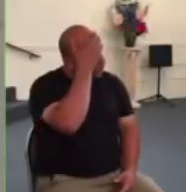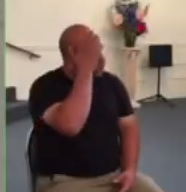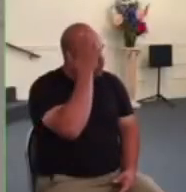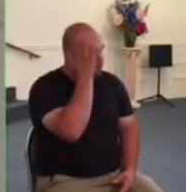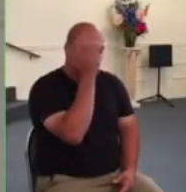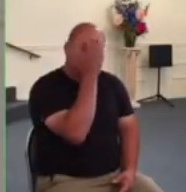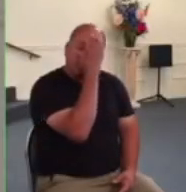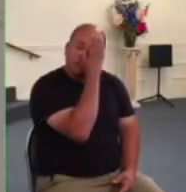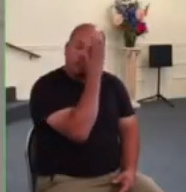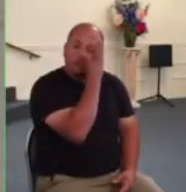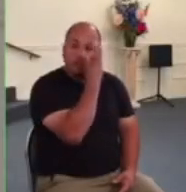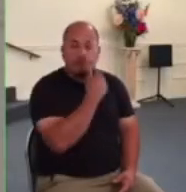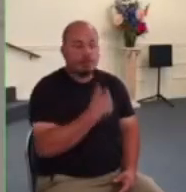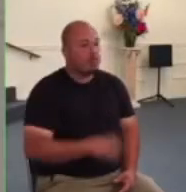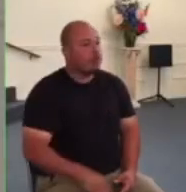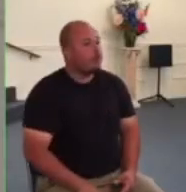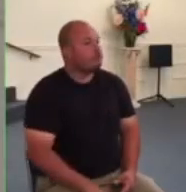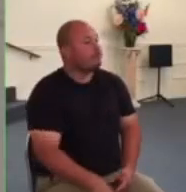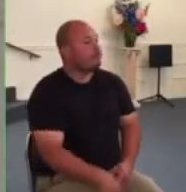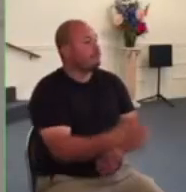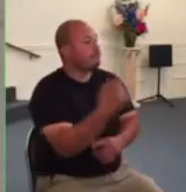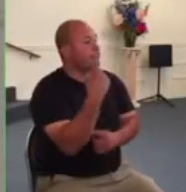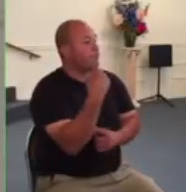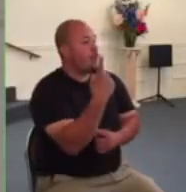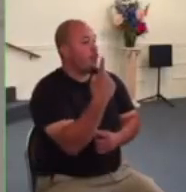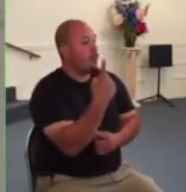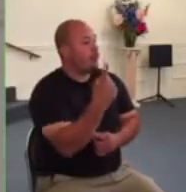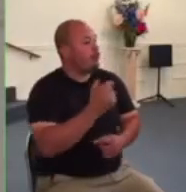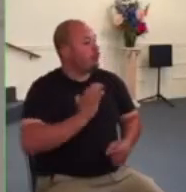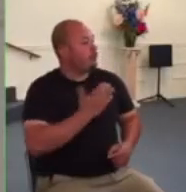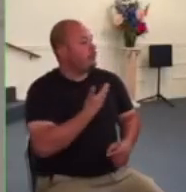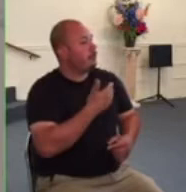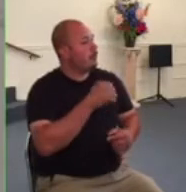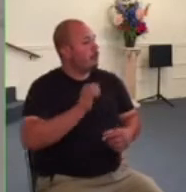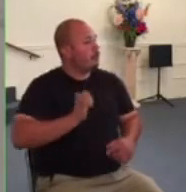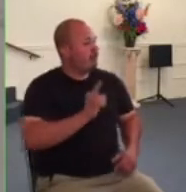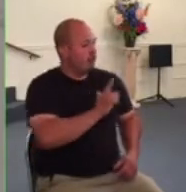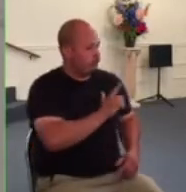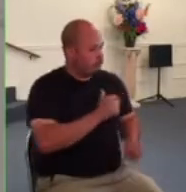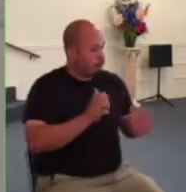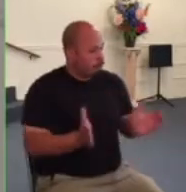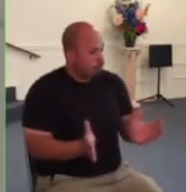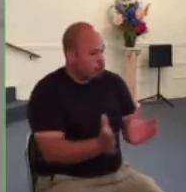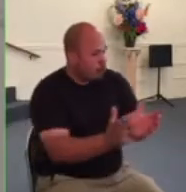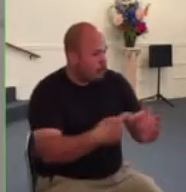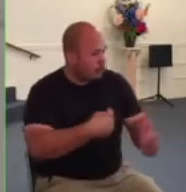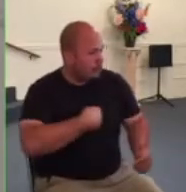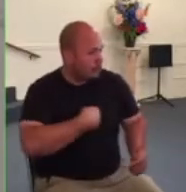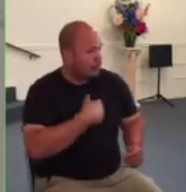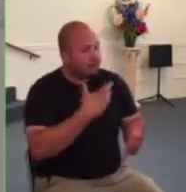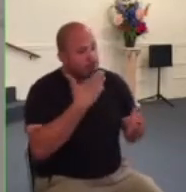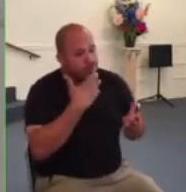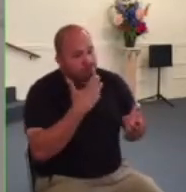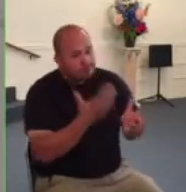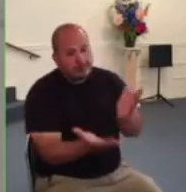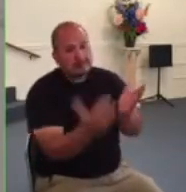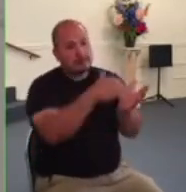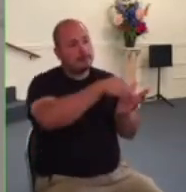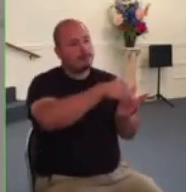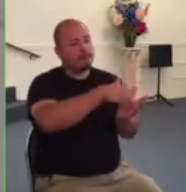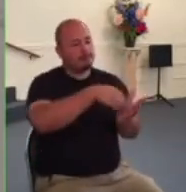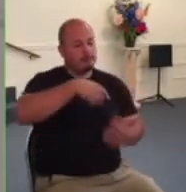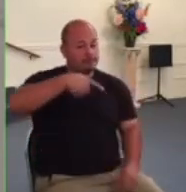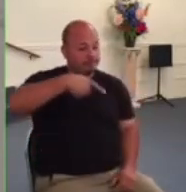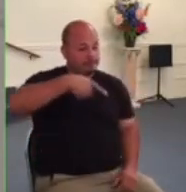one of our elders encouraged me this week to thank you all again and i'm glad to do so all through the pandemic since last